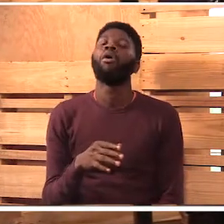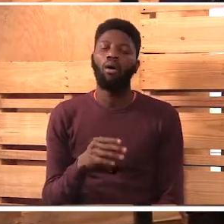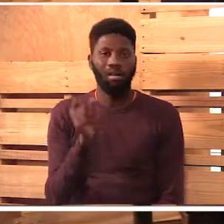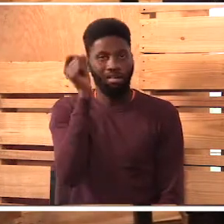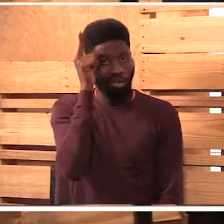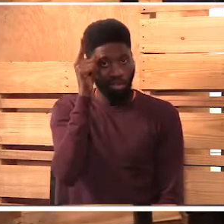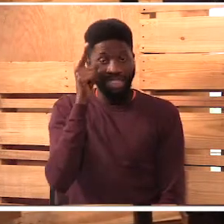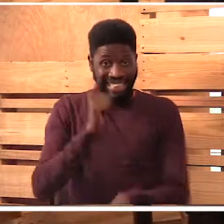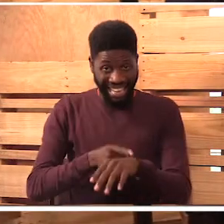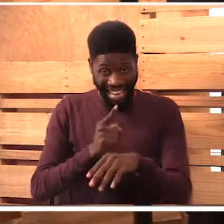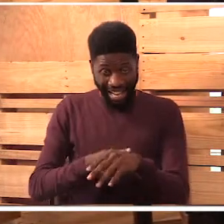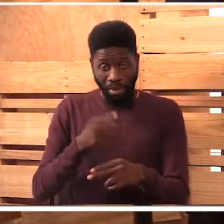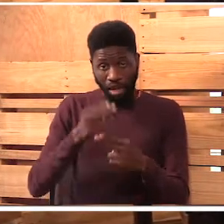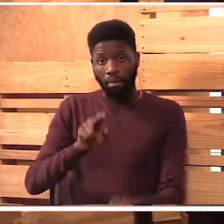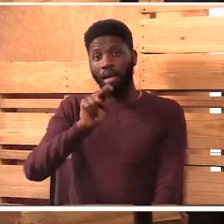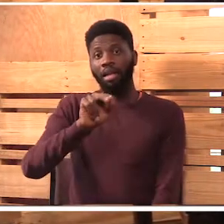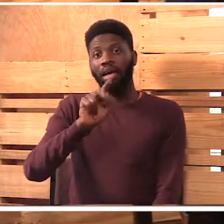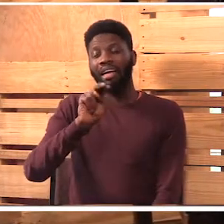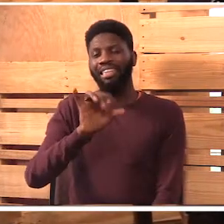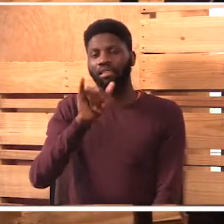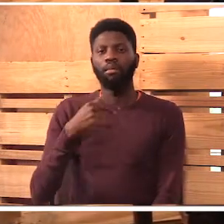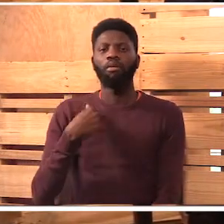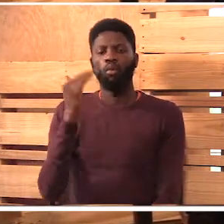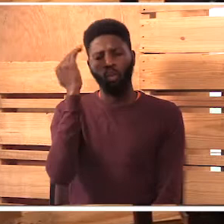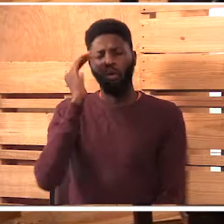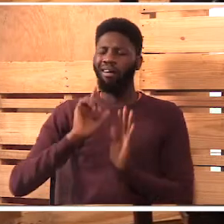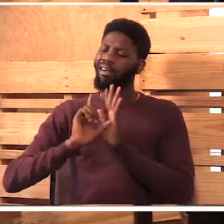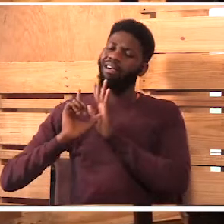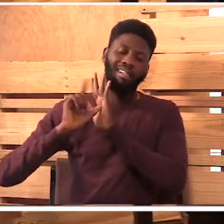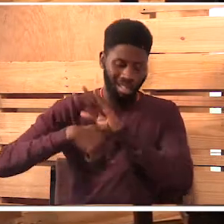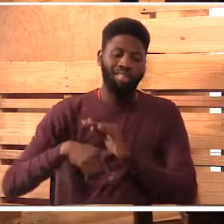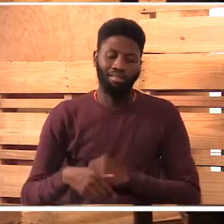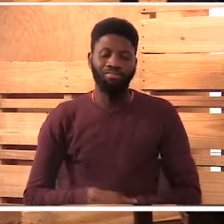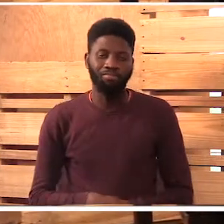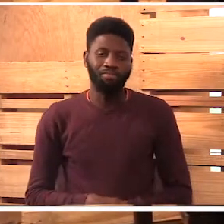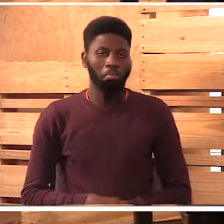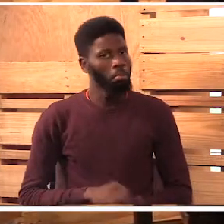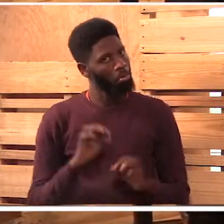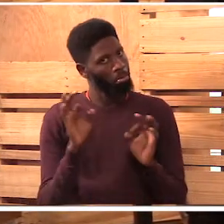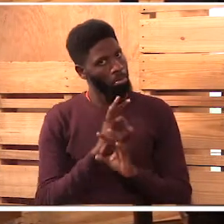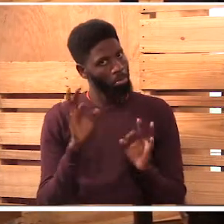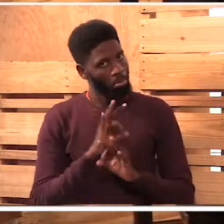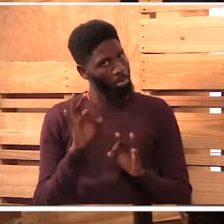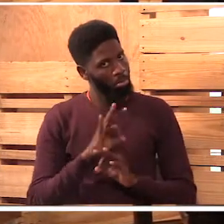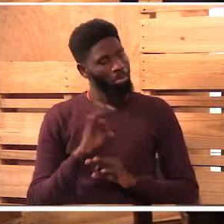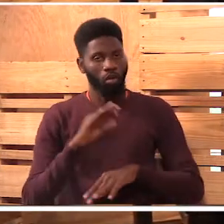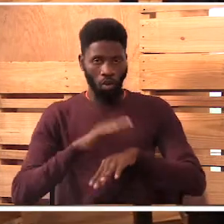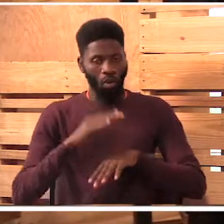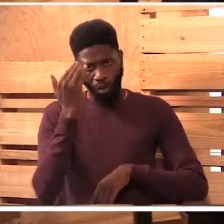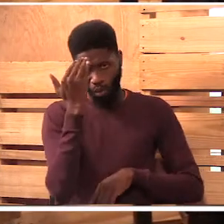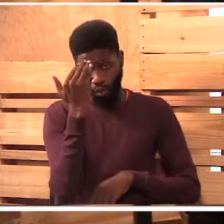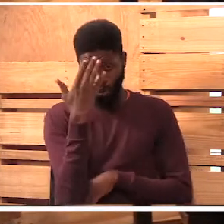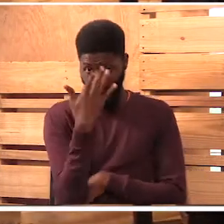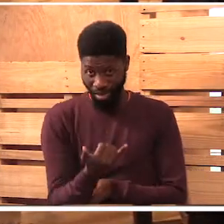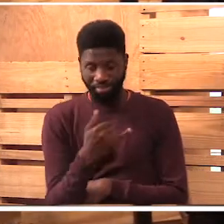name Nancy, I came to know it later. My first name. Okay. It's good to know that because